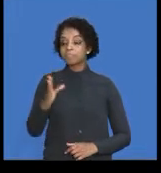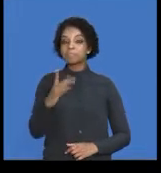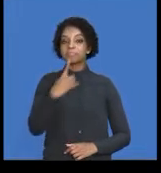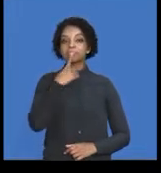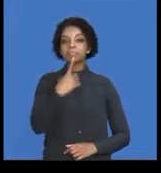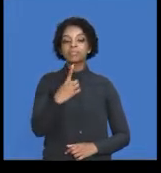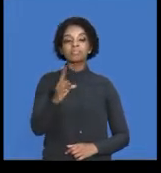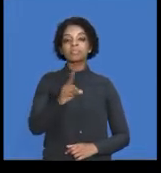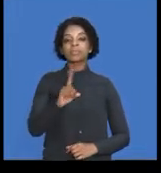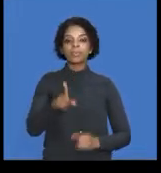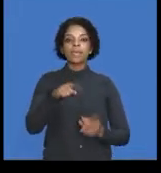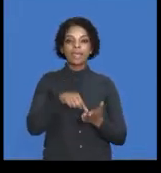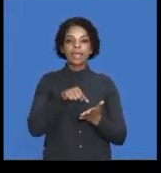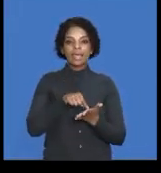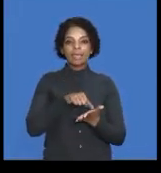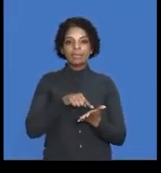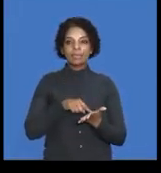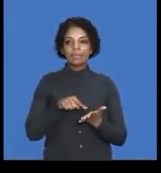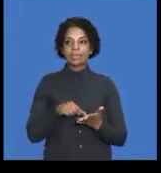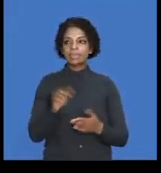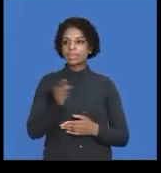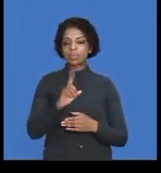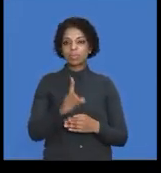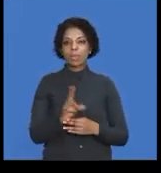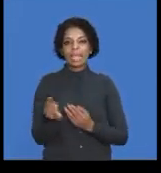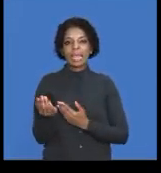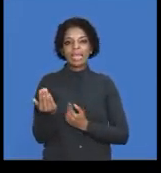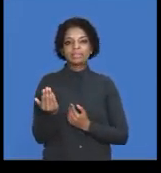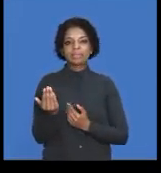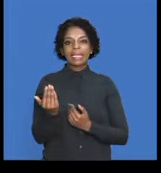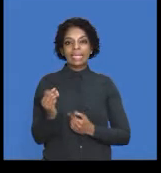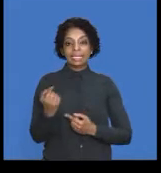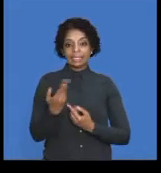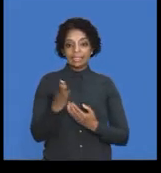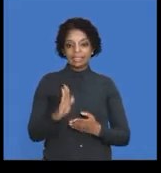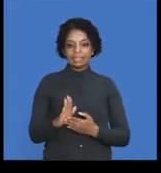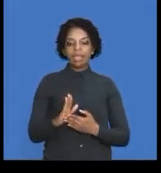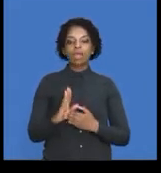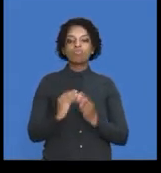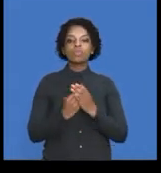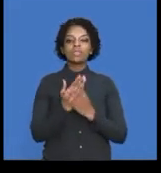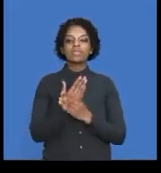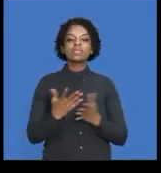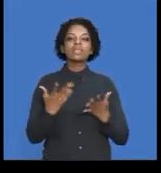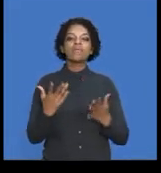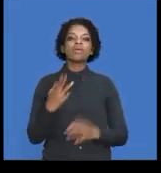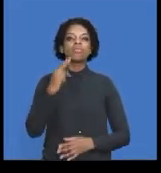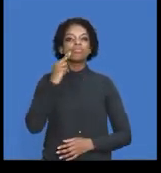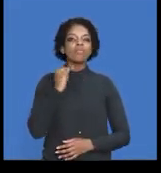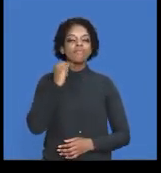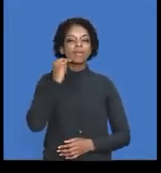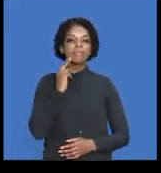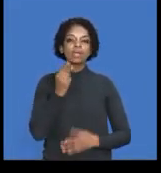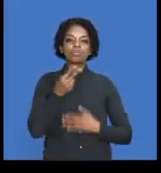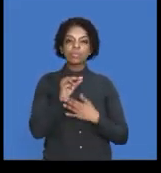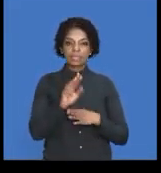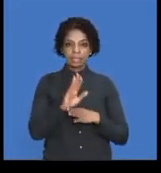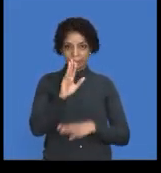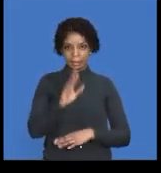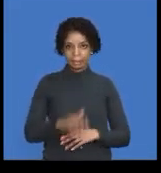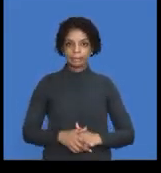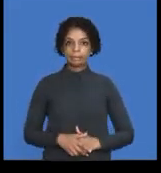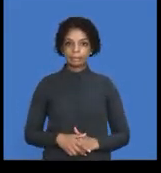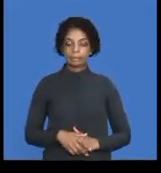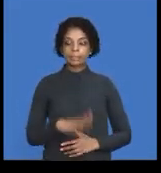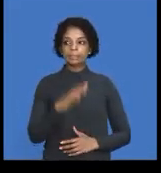the expected receipts from debtors for November 2019. In other words, if you're looking at your extract from your